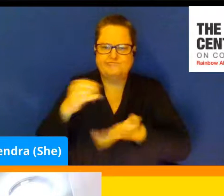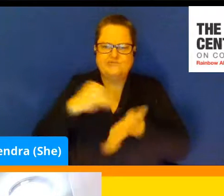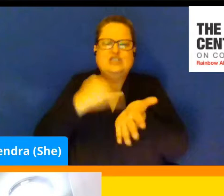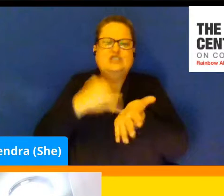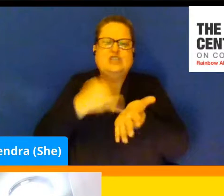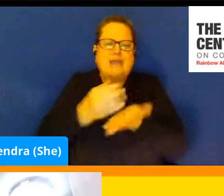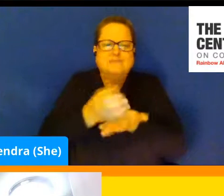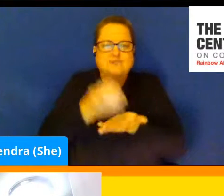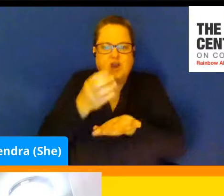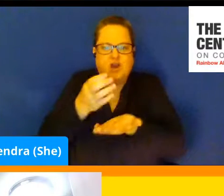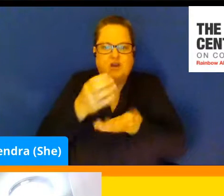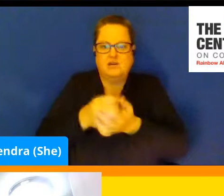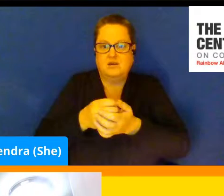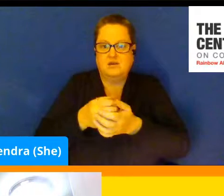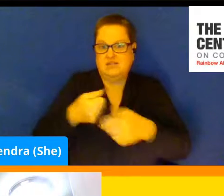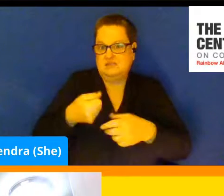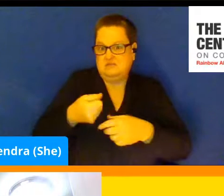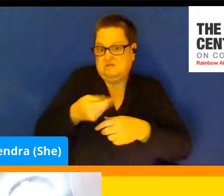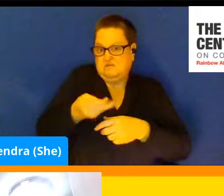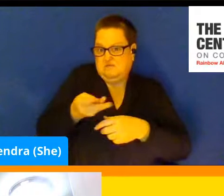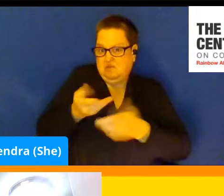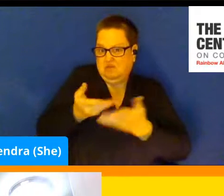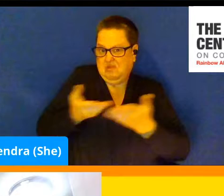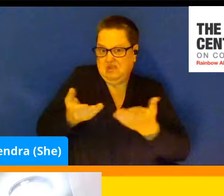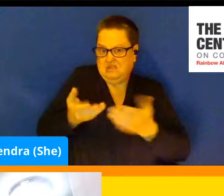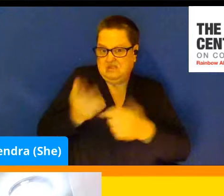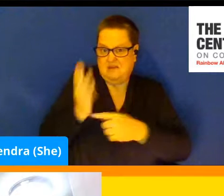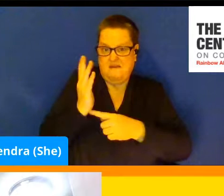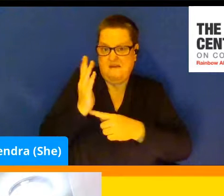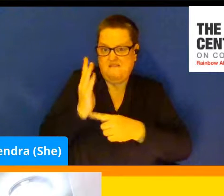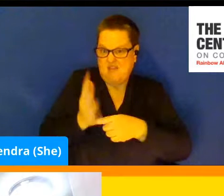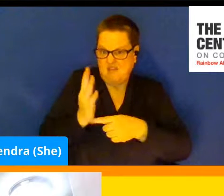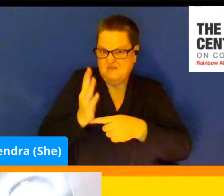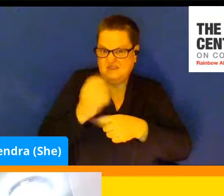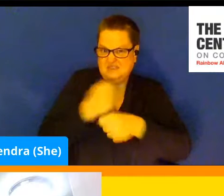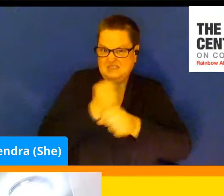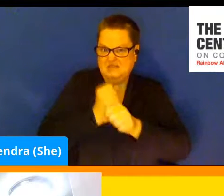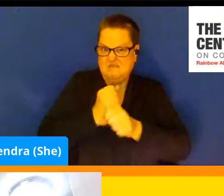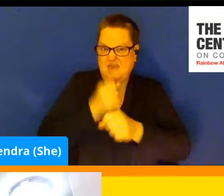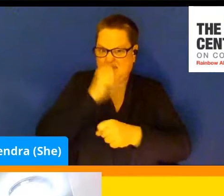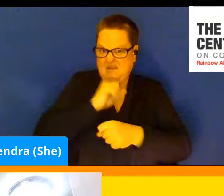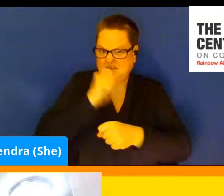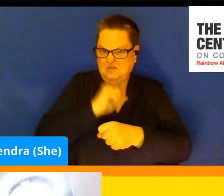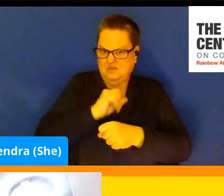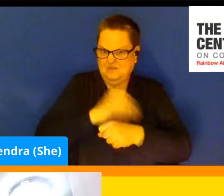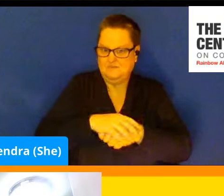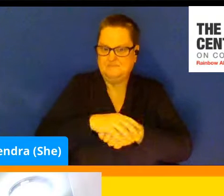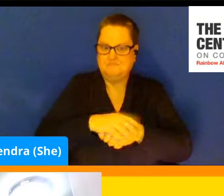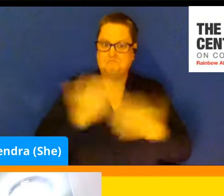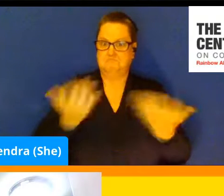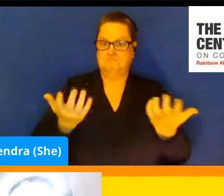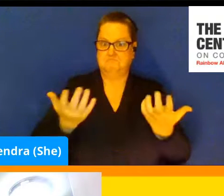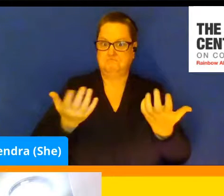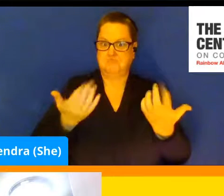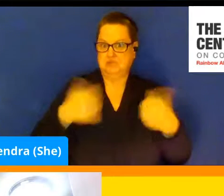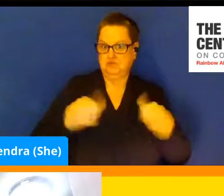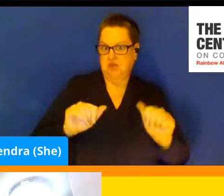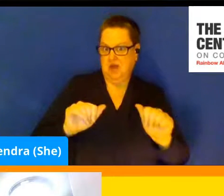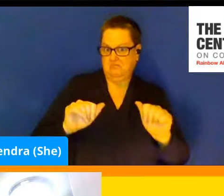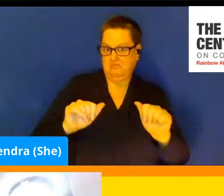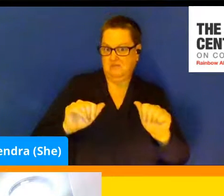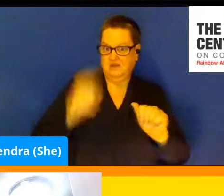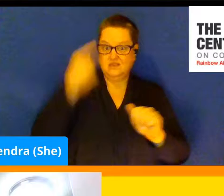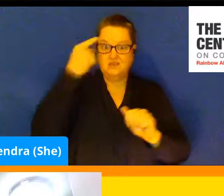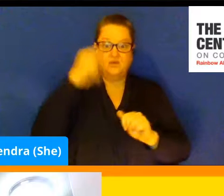And it only takes a few ingredients, five minutes to make. So I thought, why don't we try that? Because for